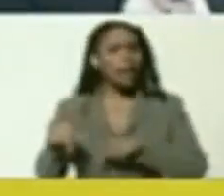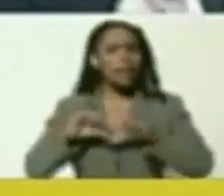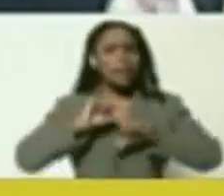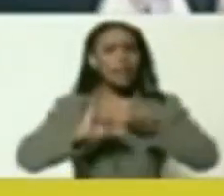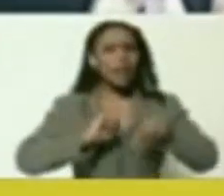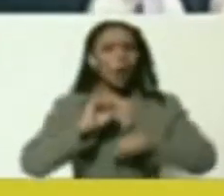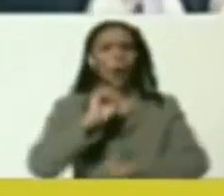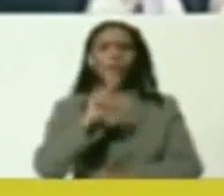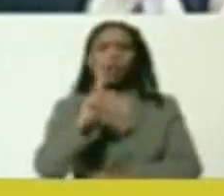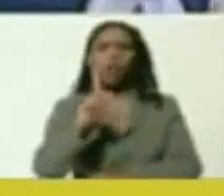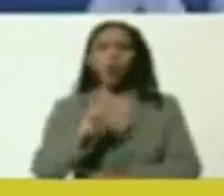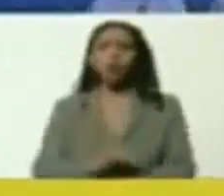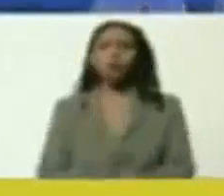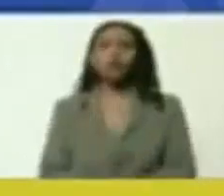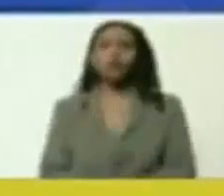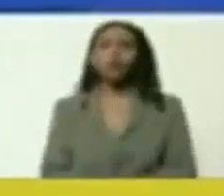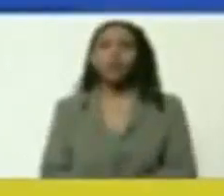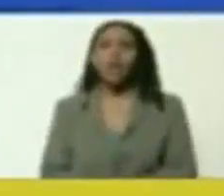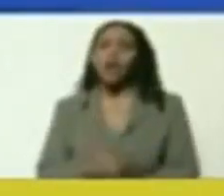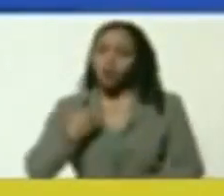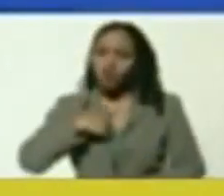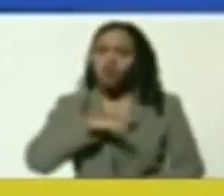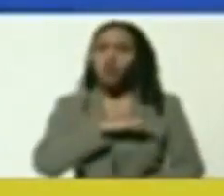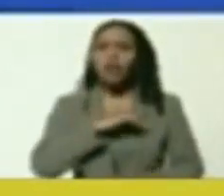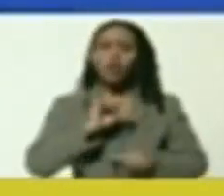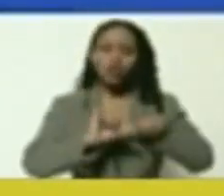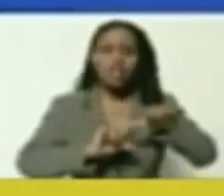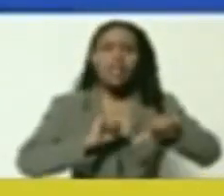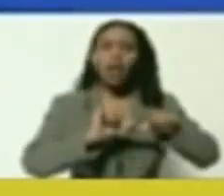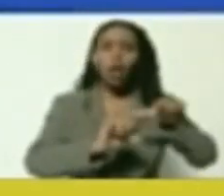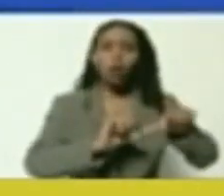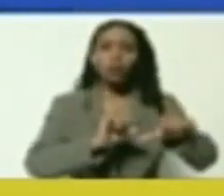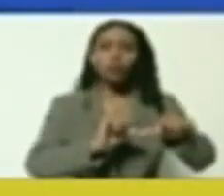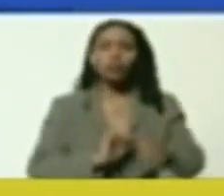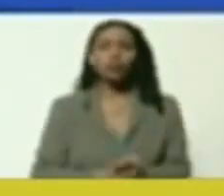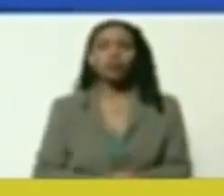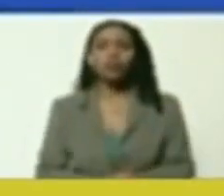Because this 21st century, is our century.